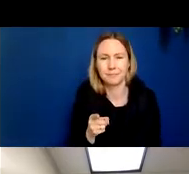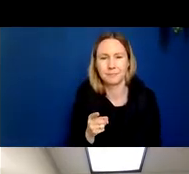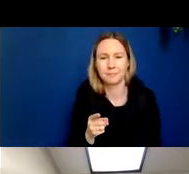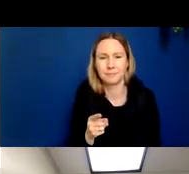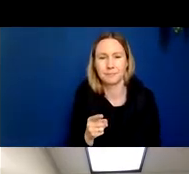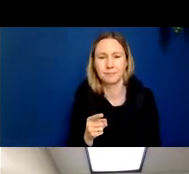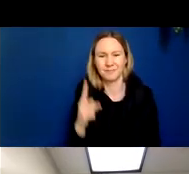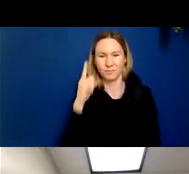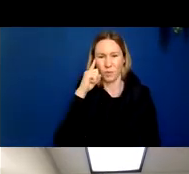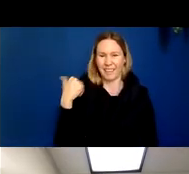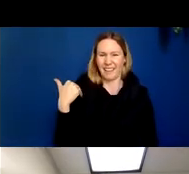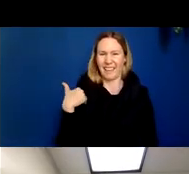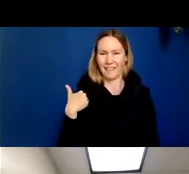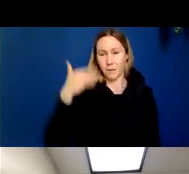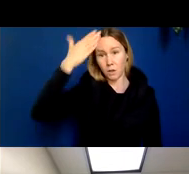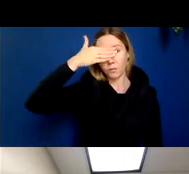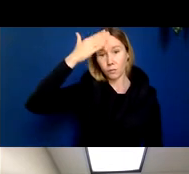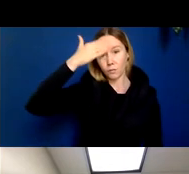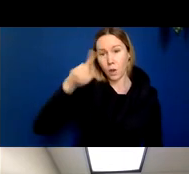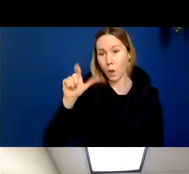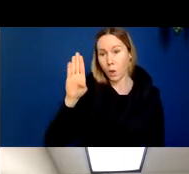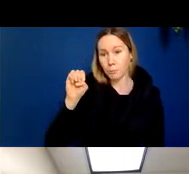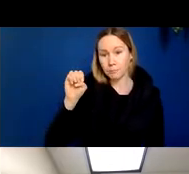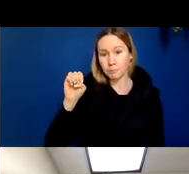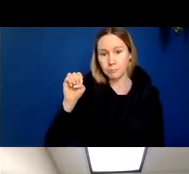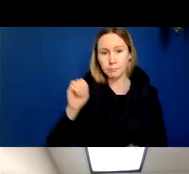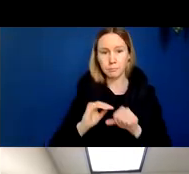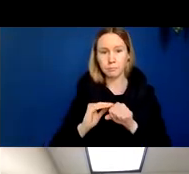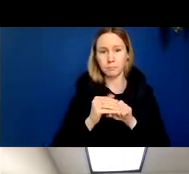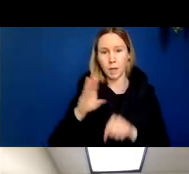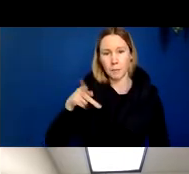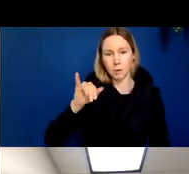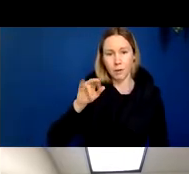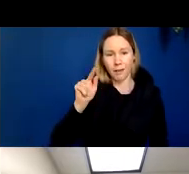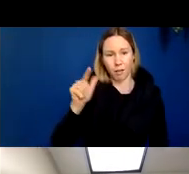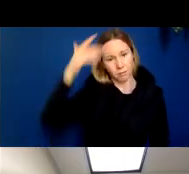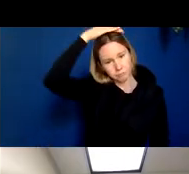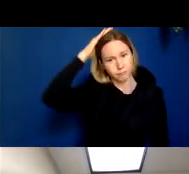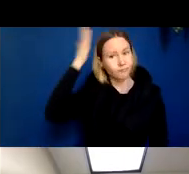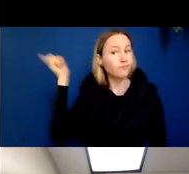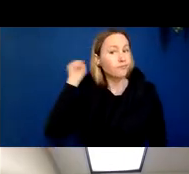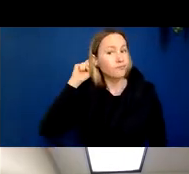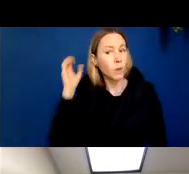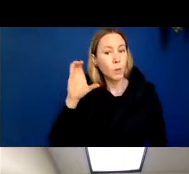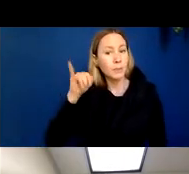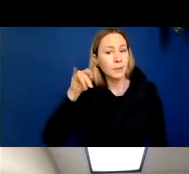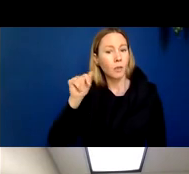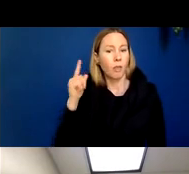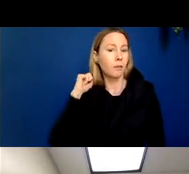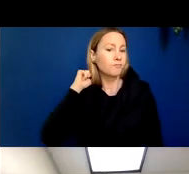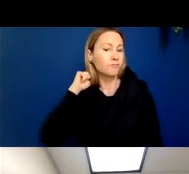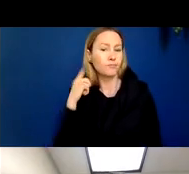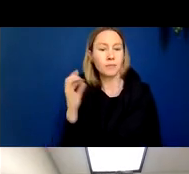divided into frontal lobes, parietal lobes, occipital lobes, and temporal lobes, as well as the